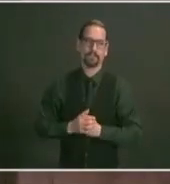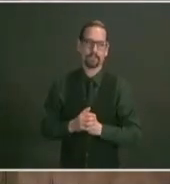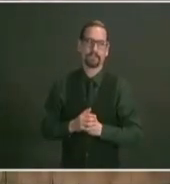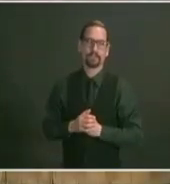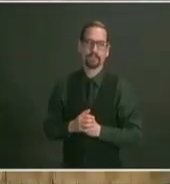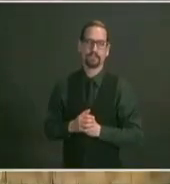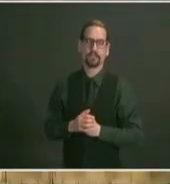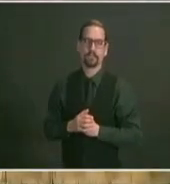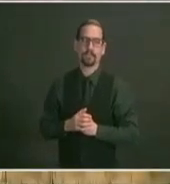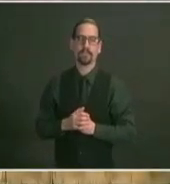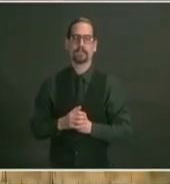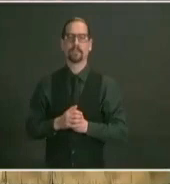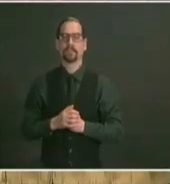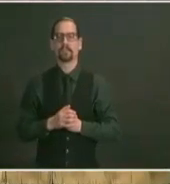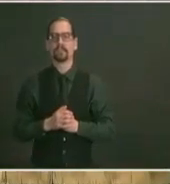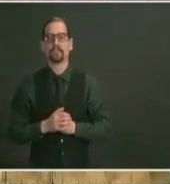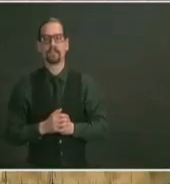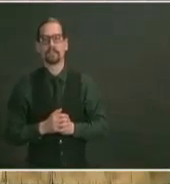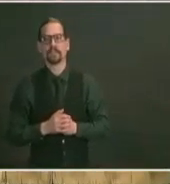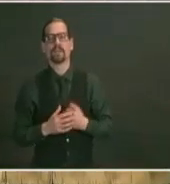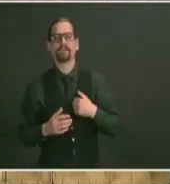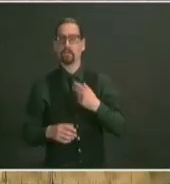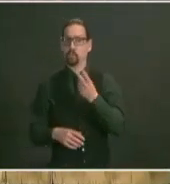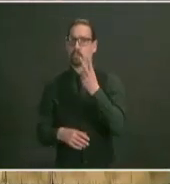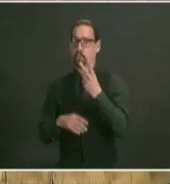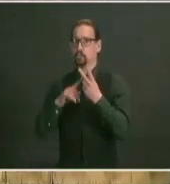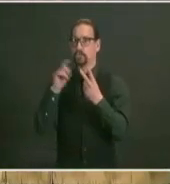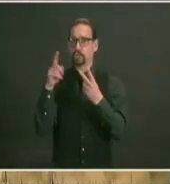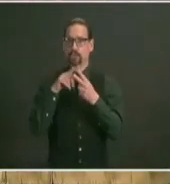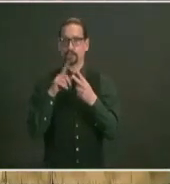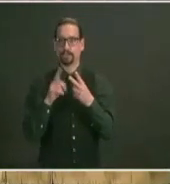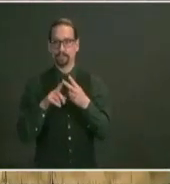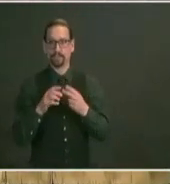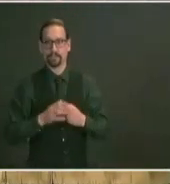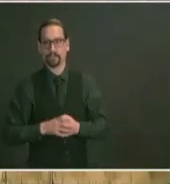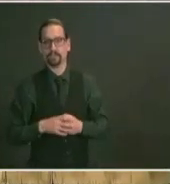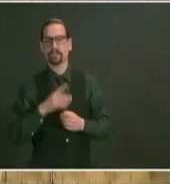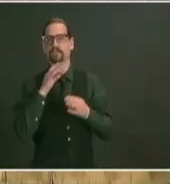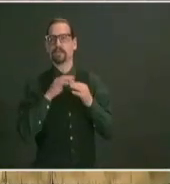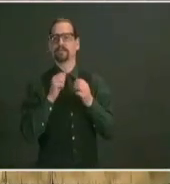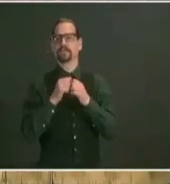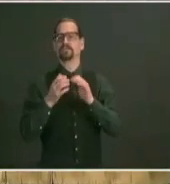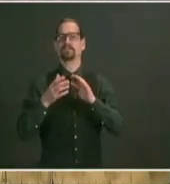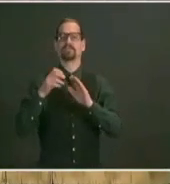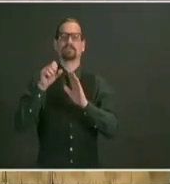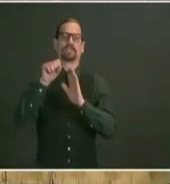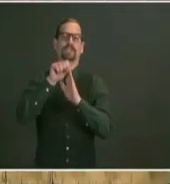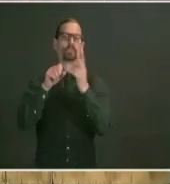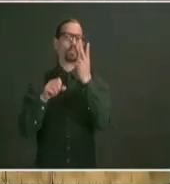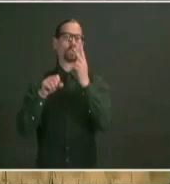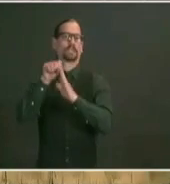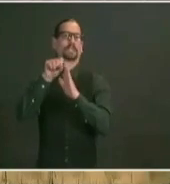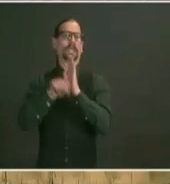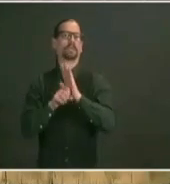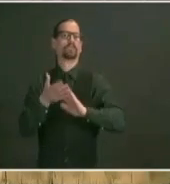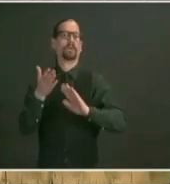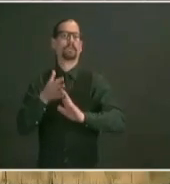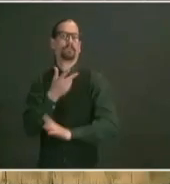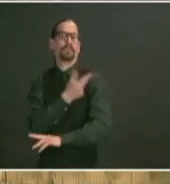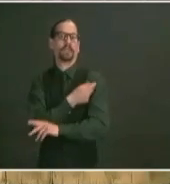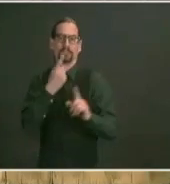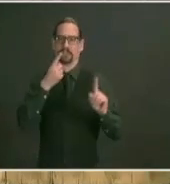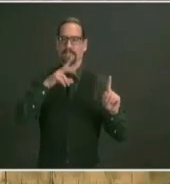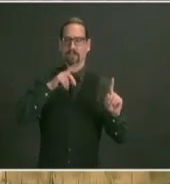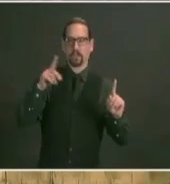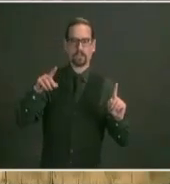questions first the mass vaccination sites uh we heard from the one socket mayor that that may not be opened at the end of the month like the state is saying second